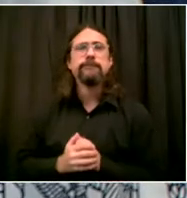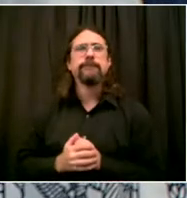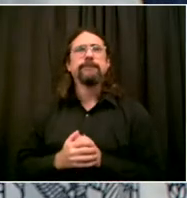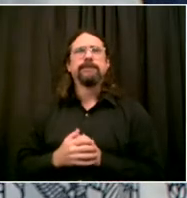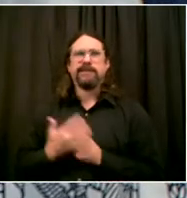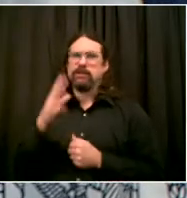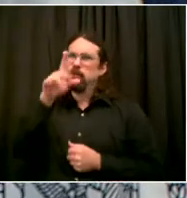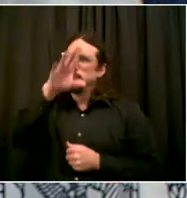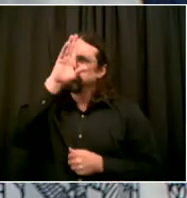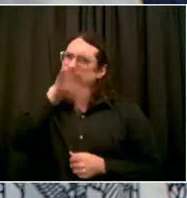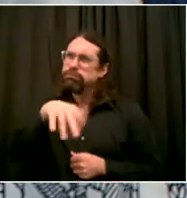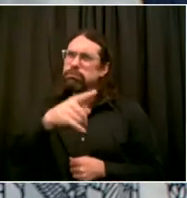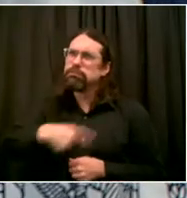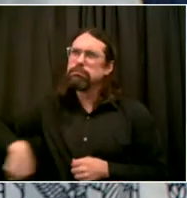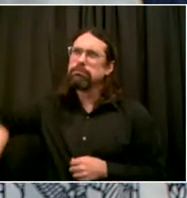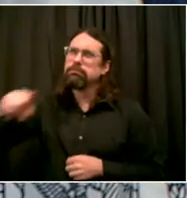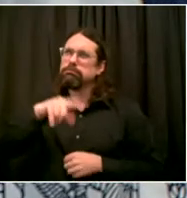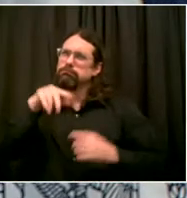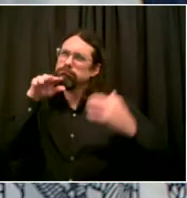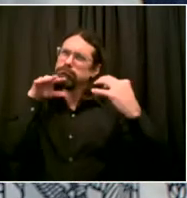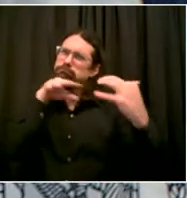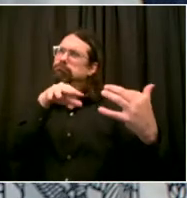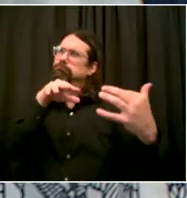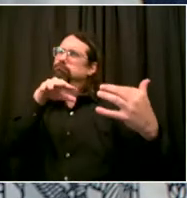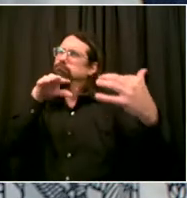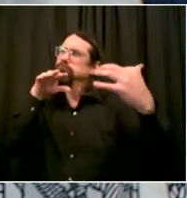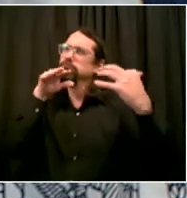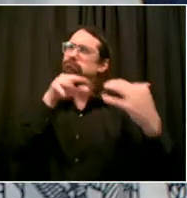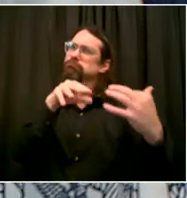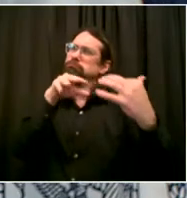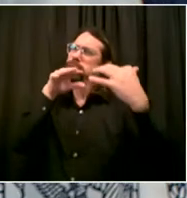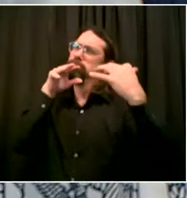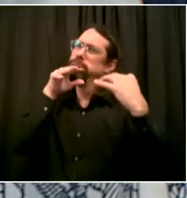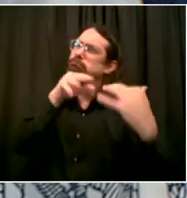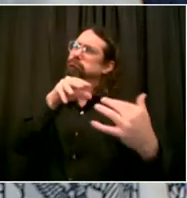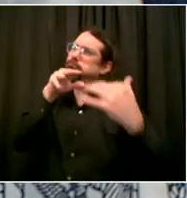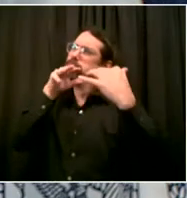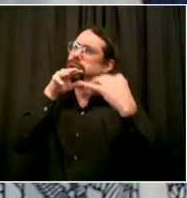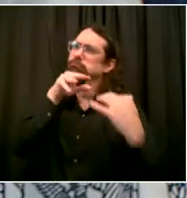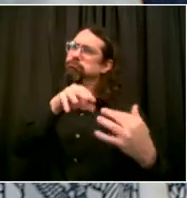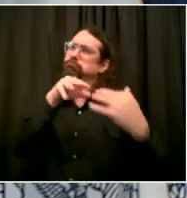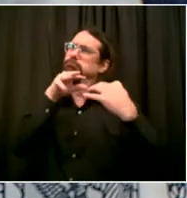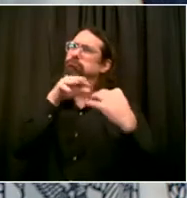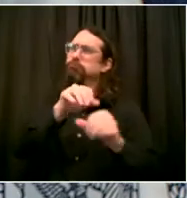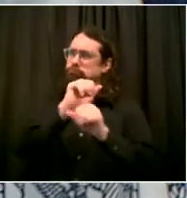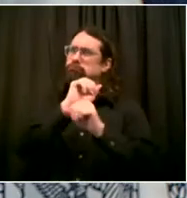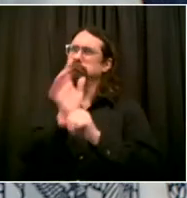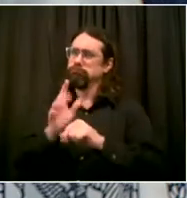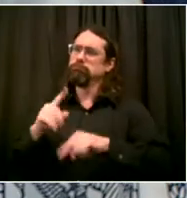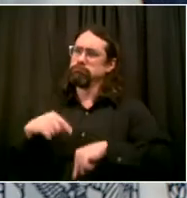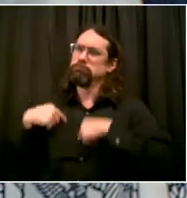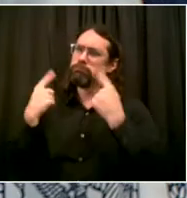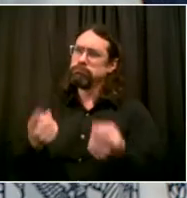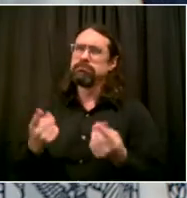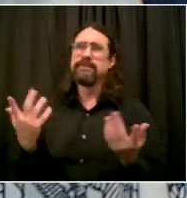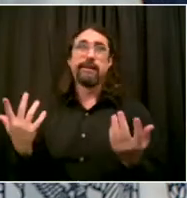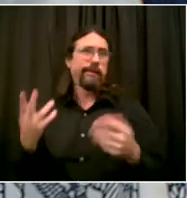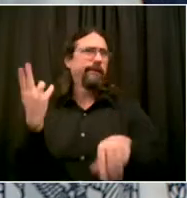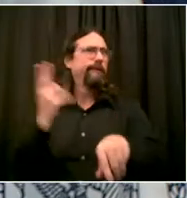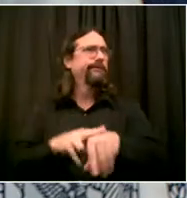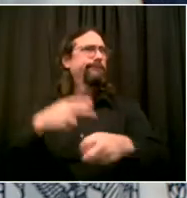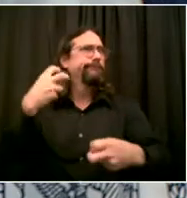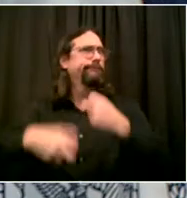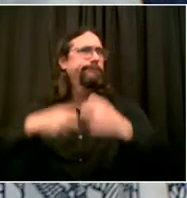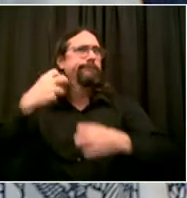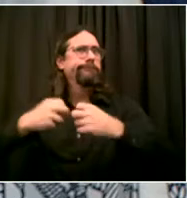huge impact on people's lives, not just in terms of their health, but in terms of their livelihoods. We have seen so